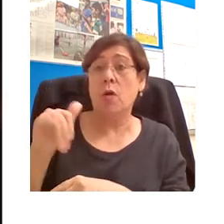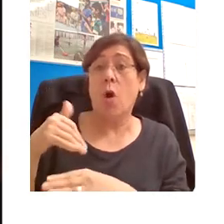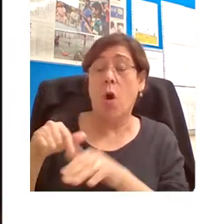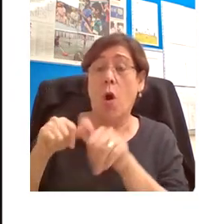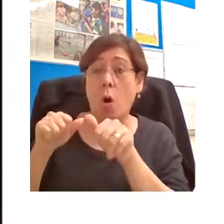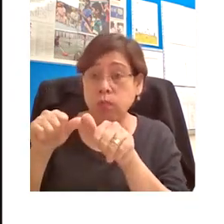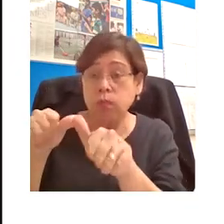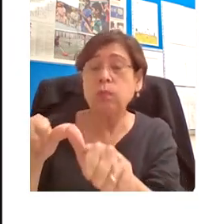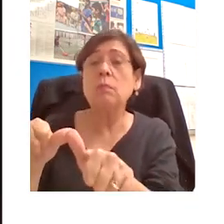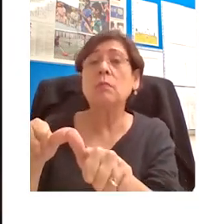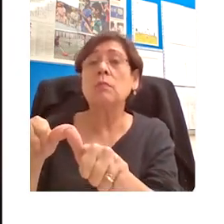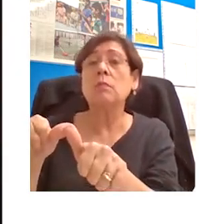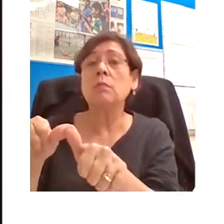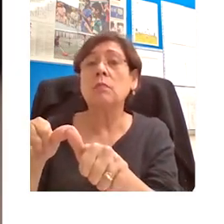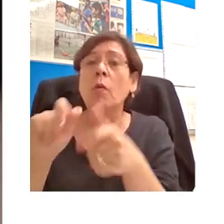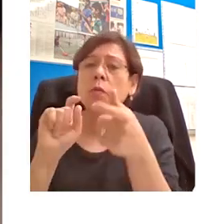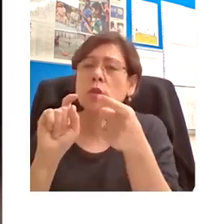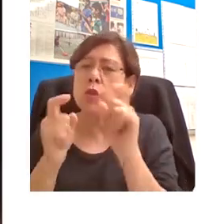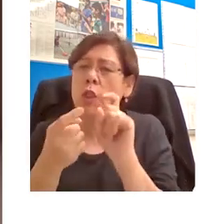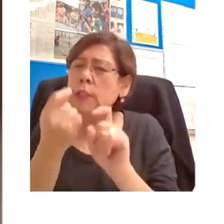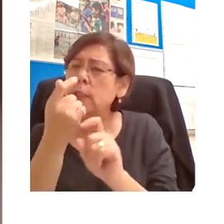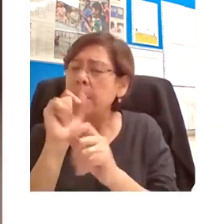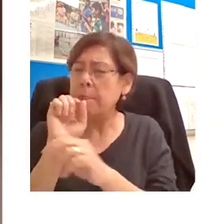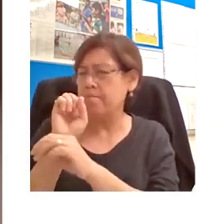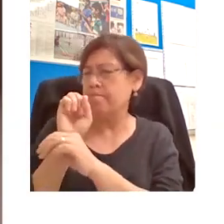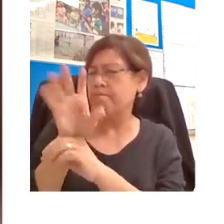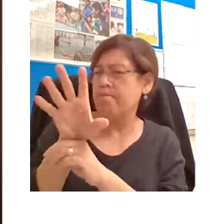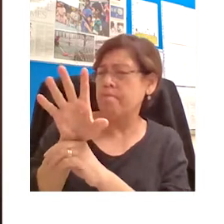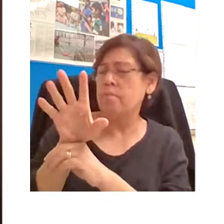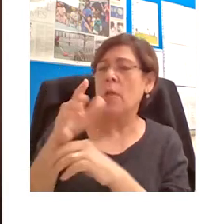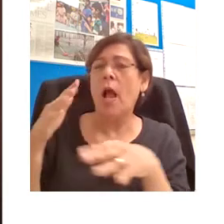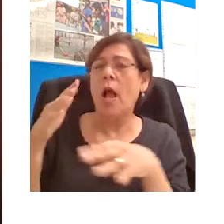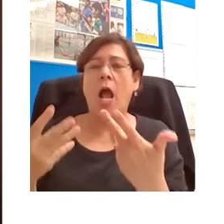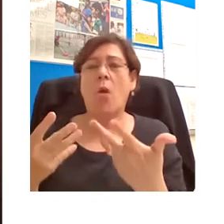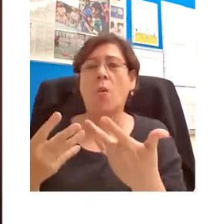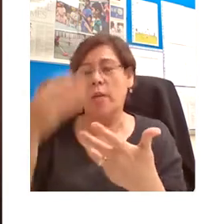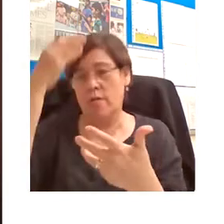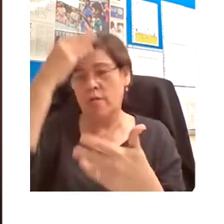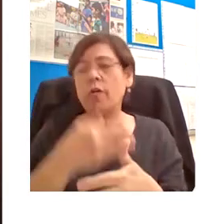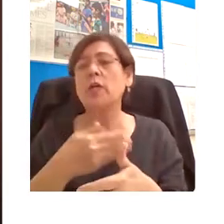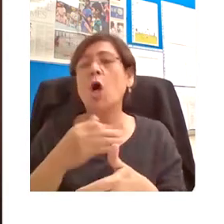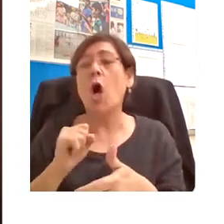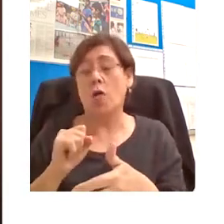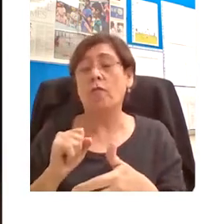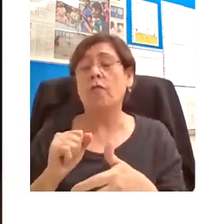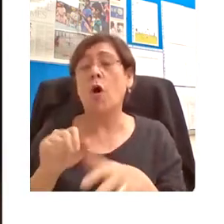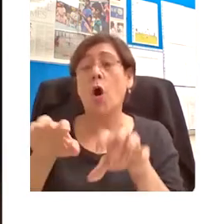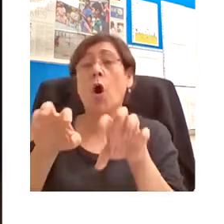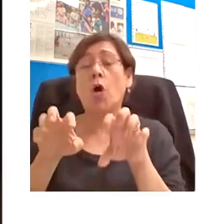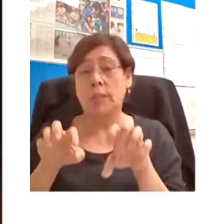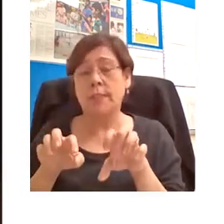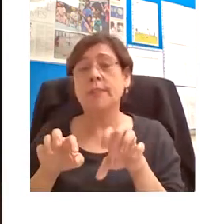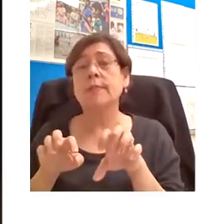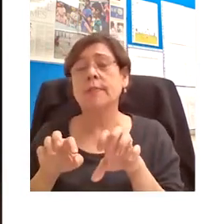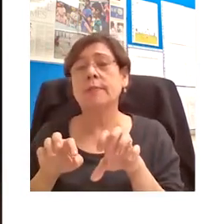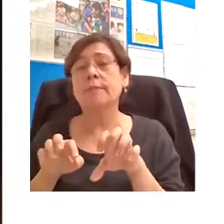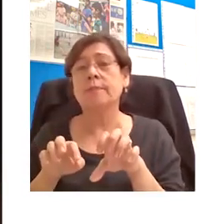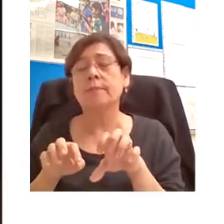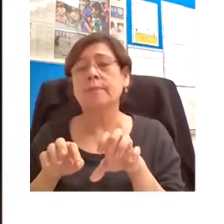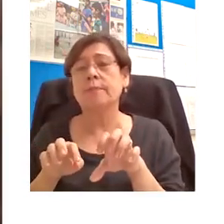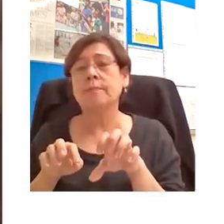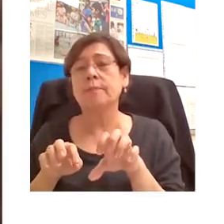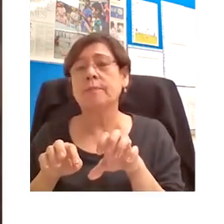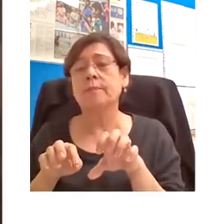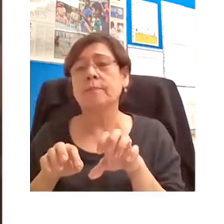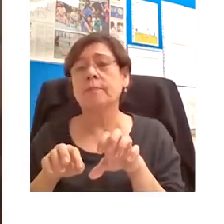attempting to project images within, in front of an audience. So already